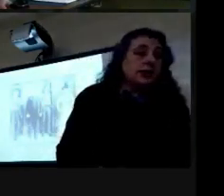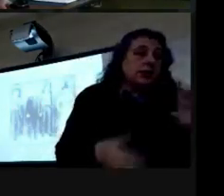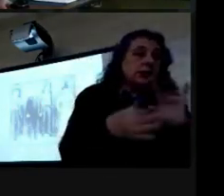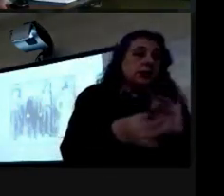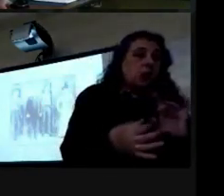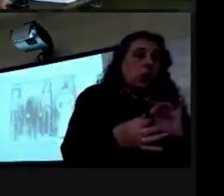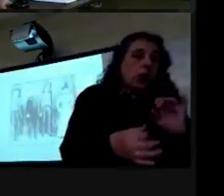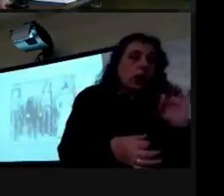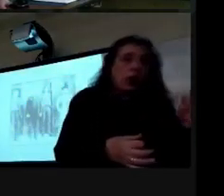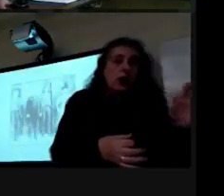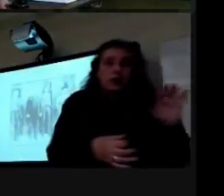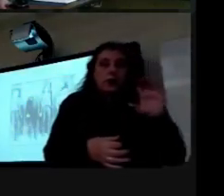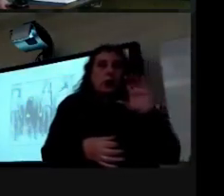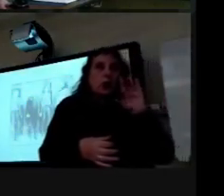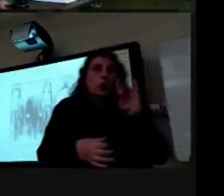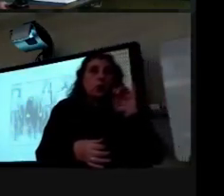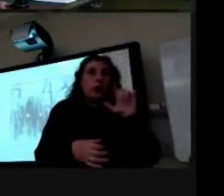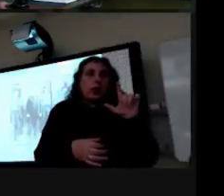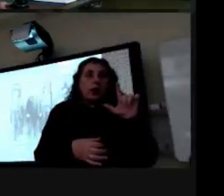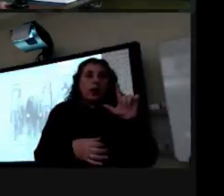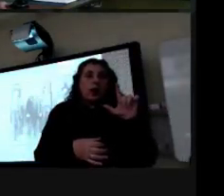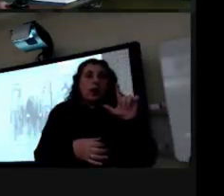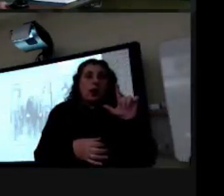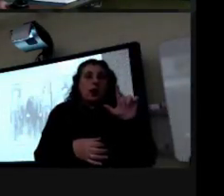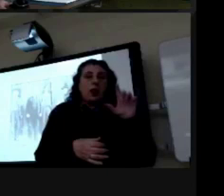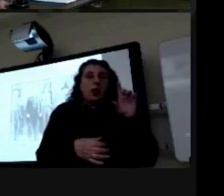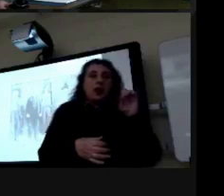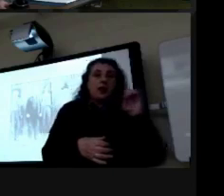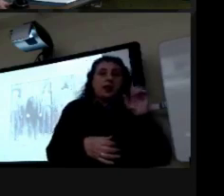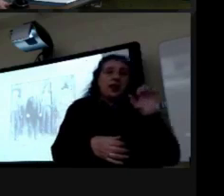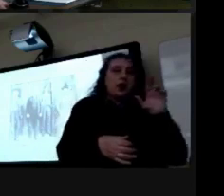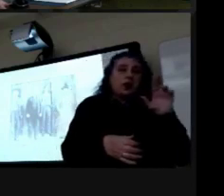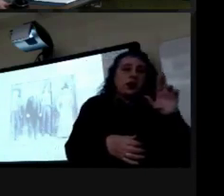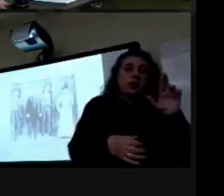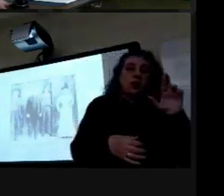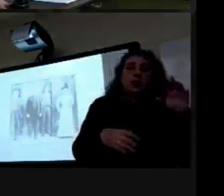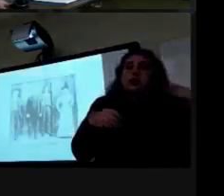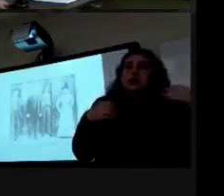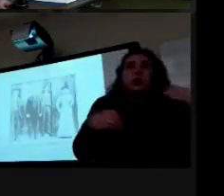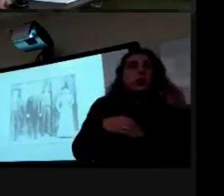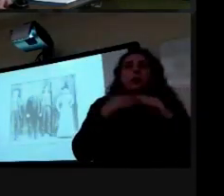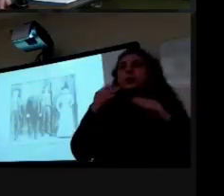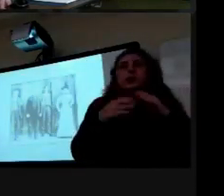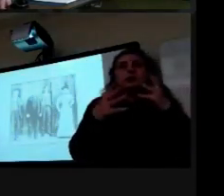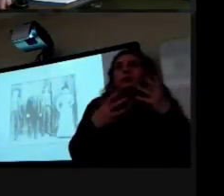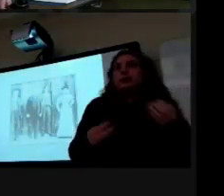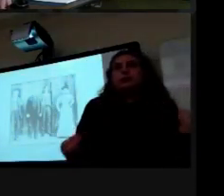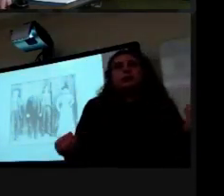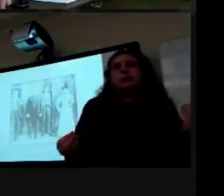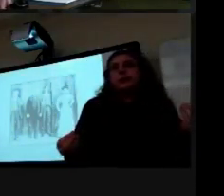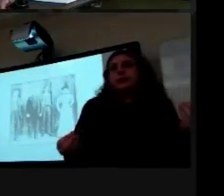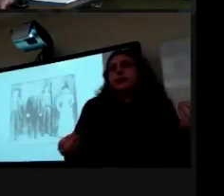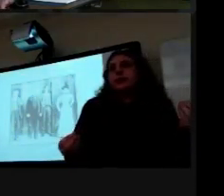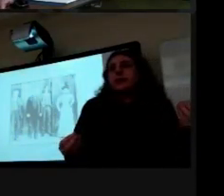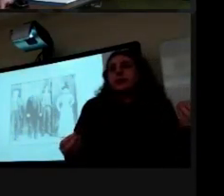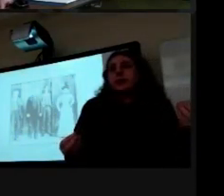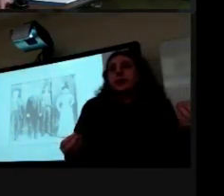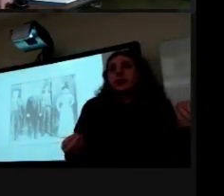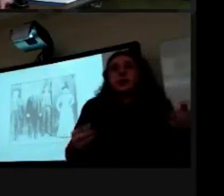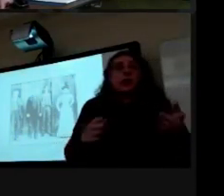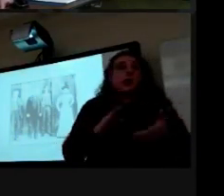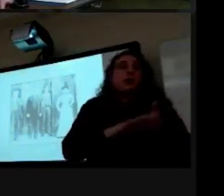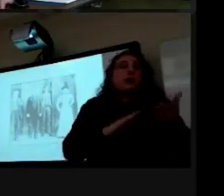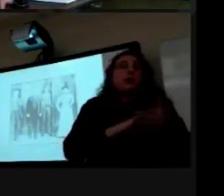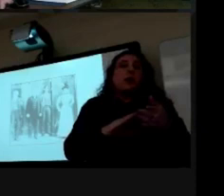story of the corner miller drug store the building unfortunately is no longer there um it operated